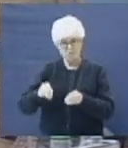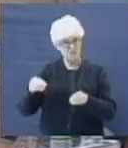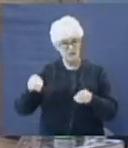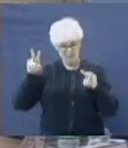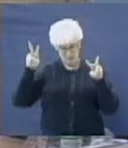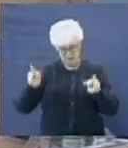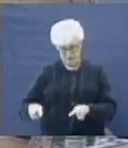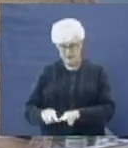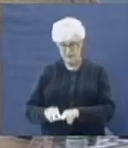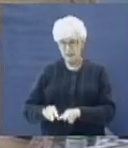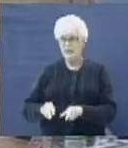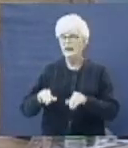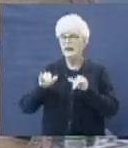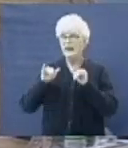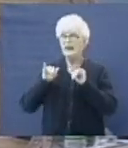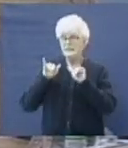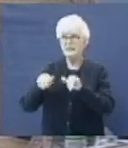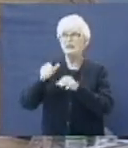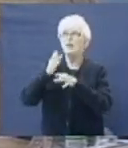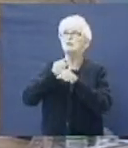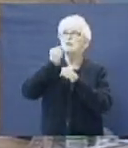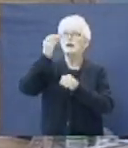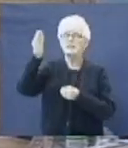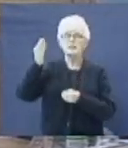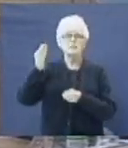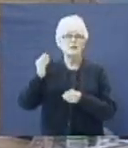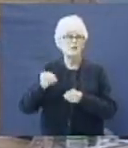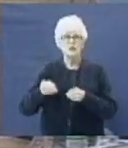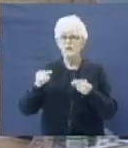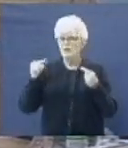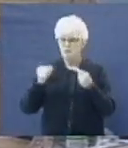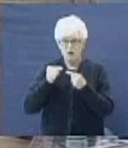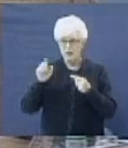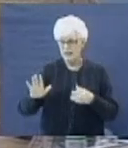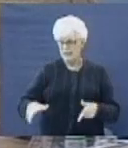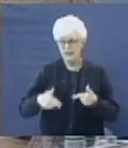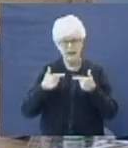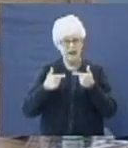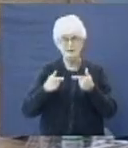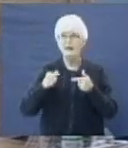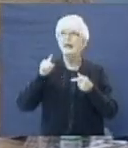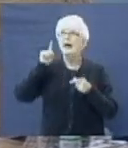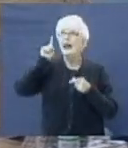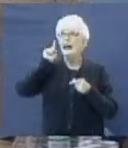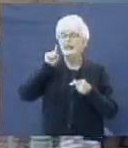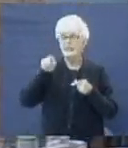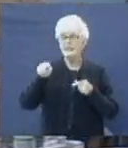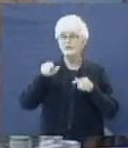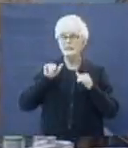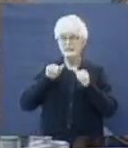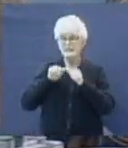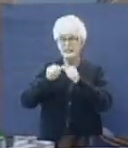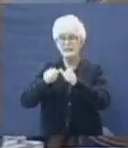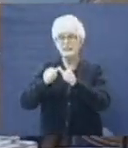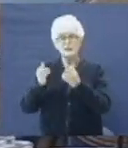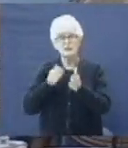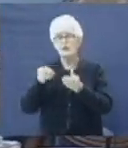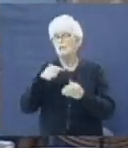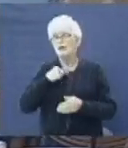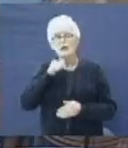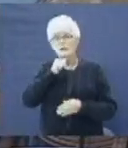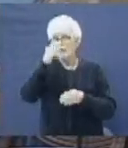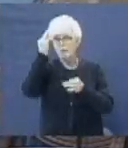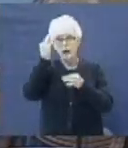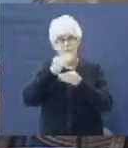valley, and I'll still trust him. You can put affliction in his life, and he'll still serve me. It is not my